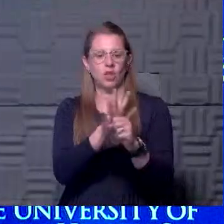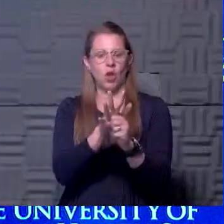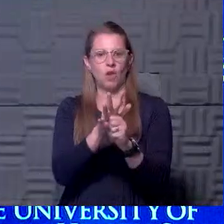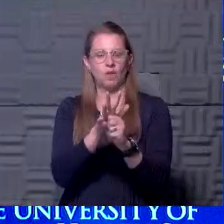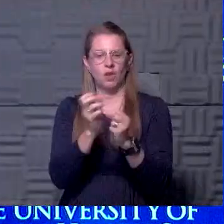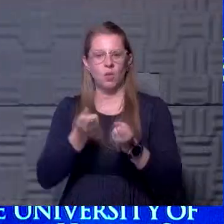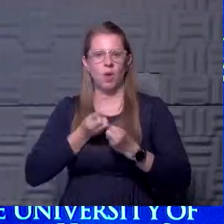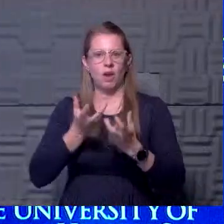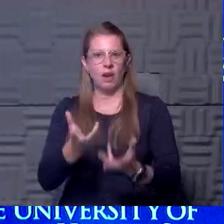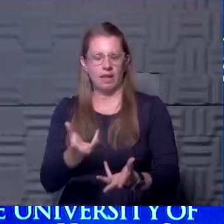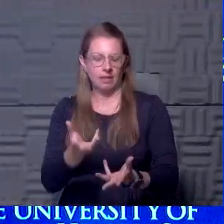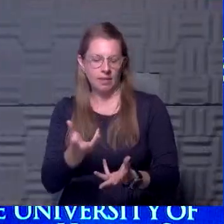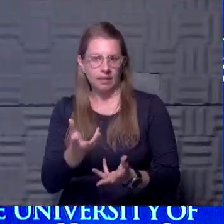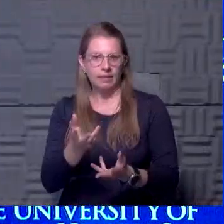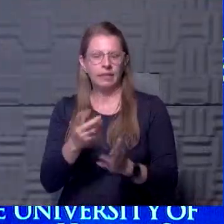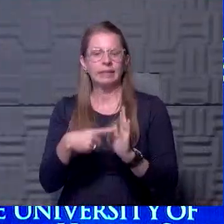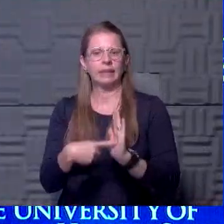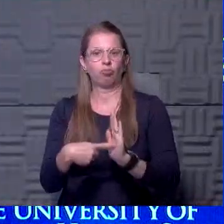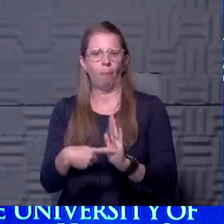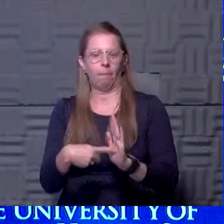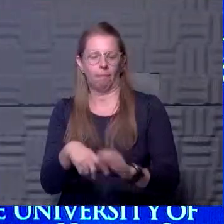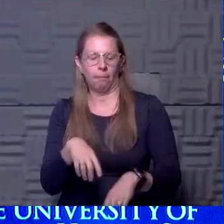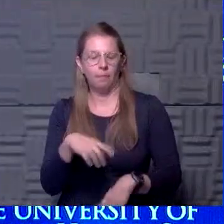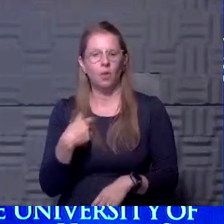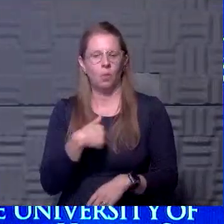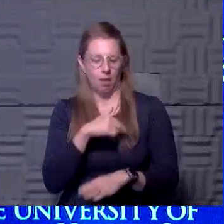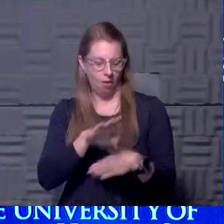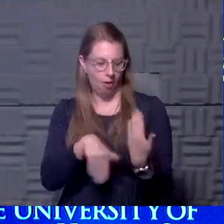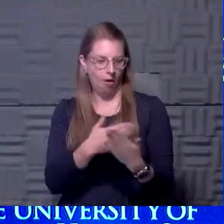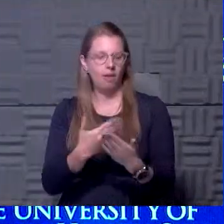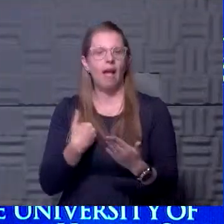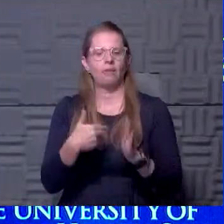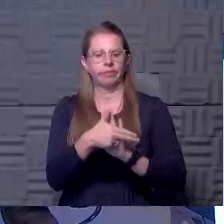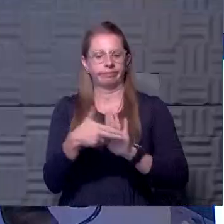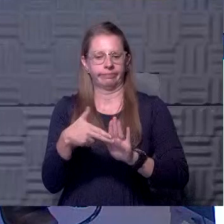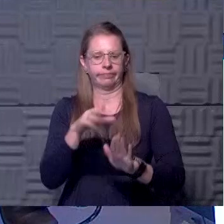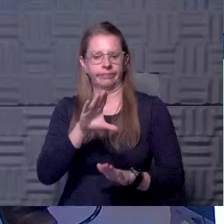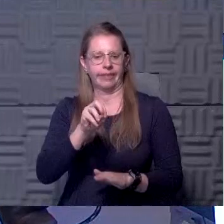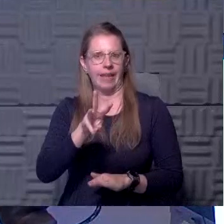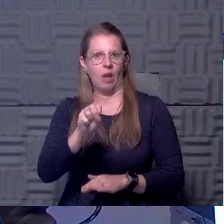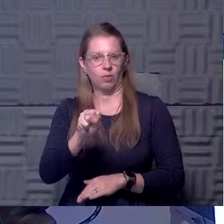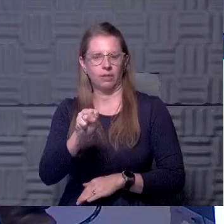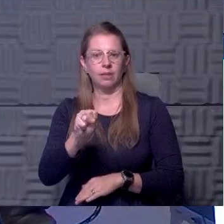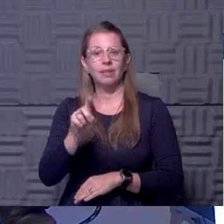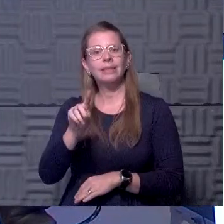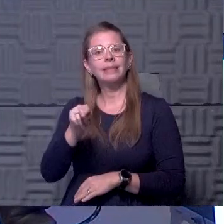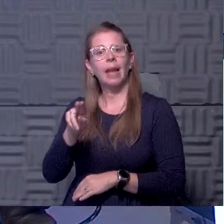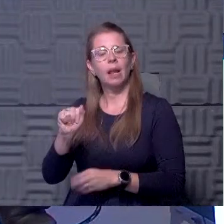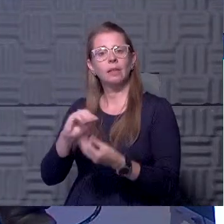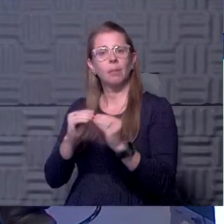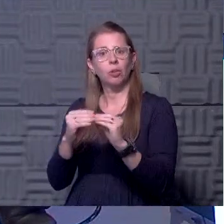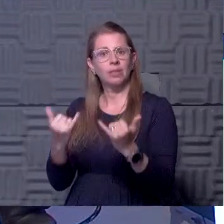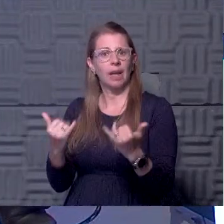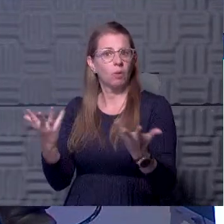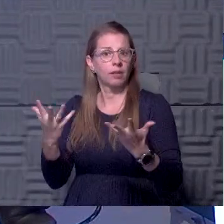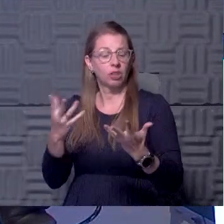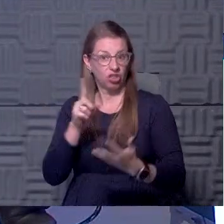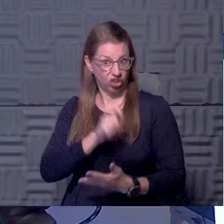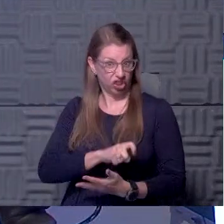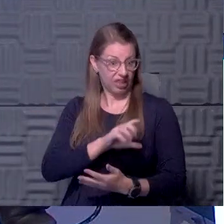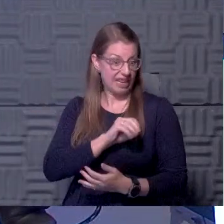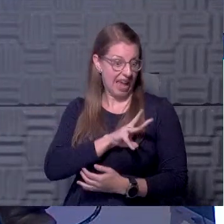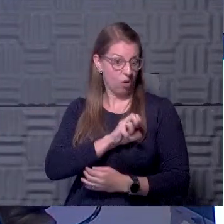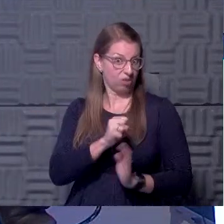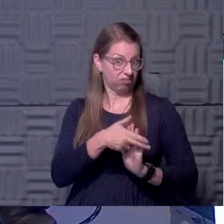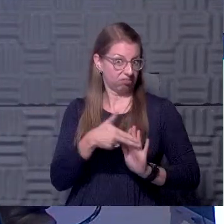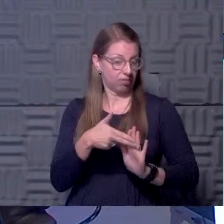weariness syndrome. I believe we all have cows. And Dana, what are the numbers like today and should we have cows? We should